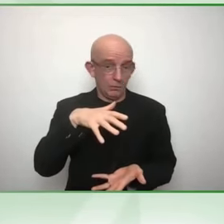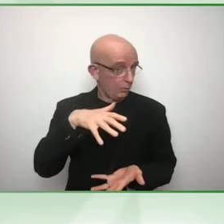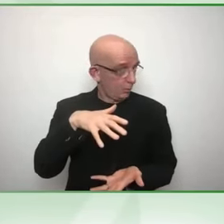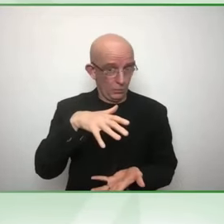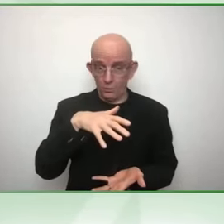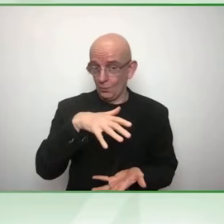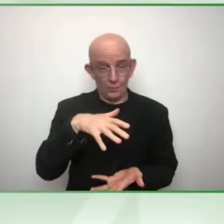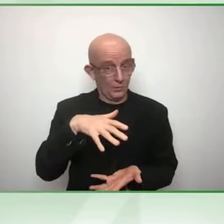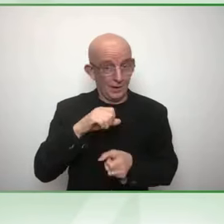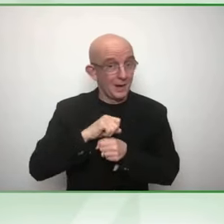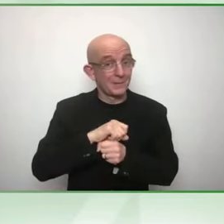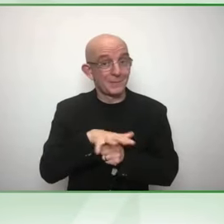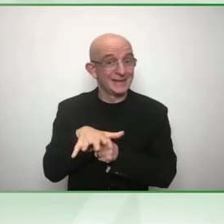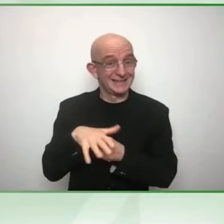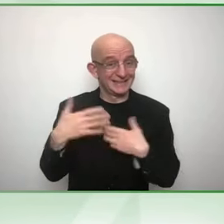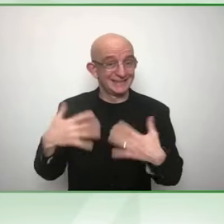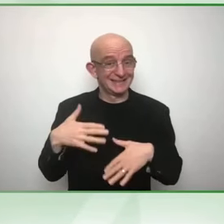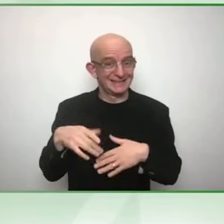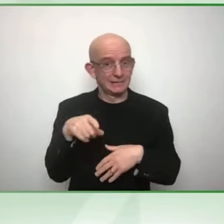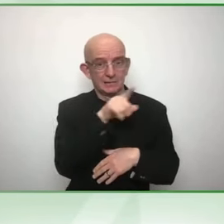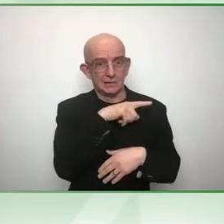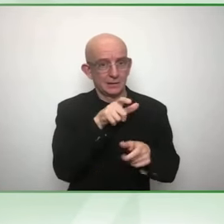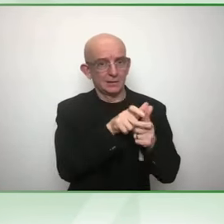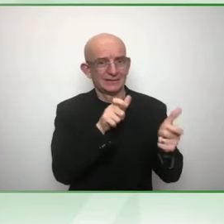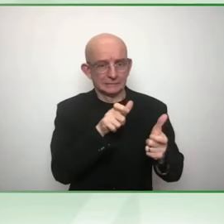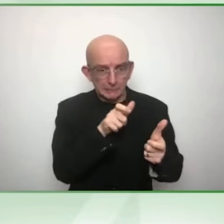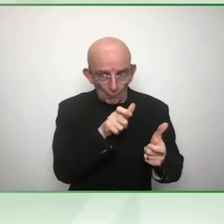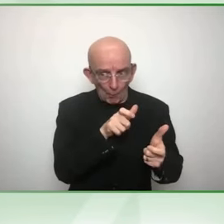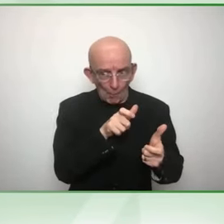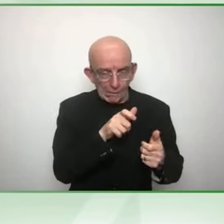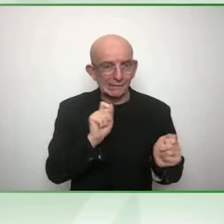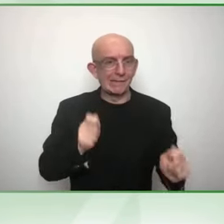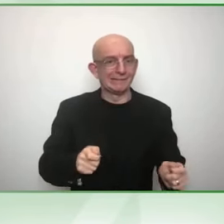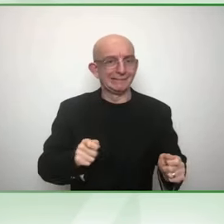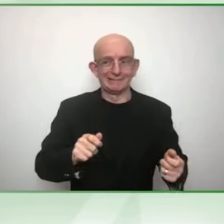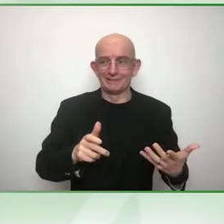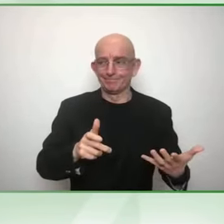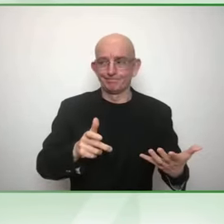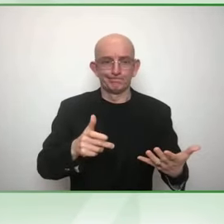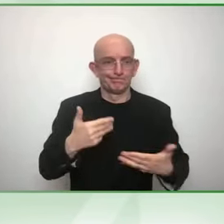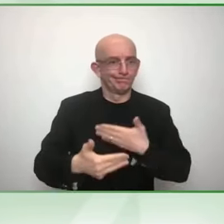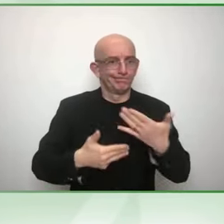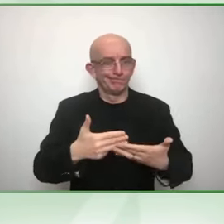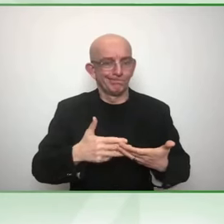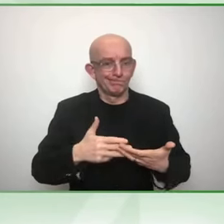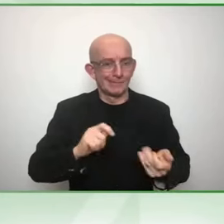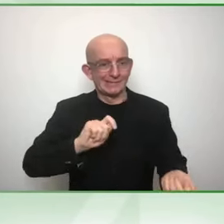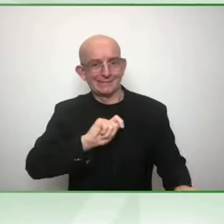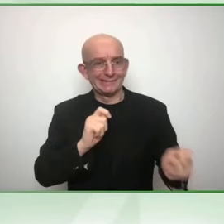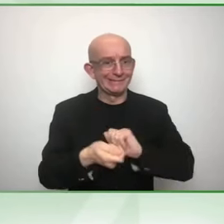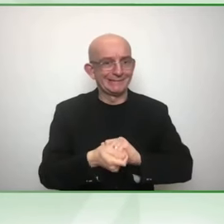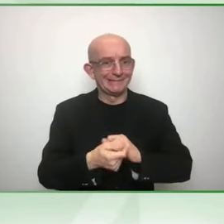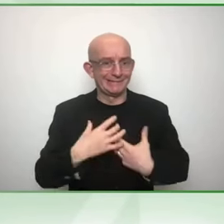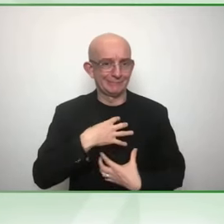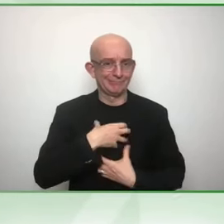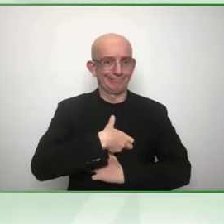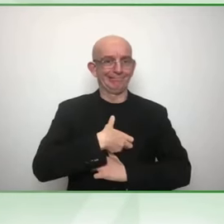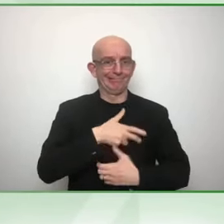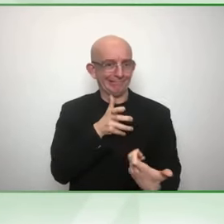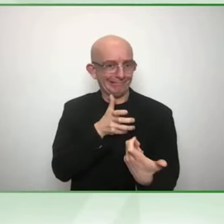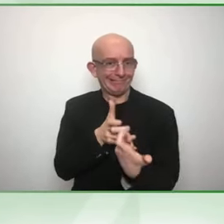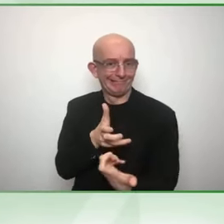disability to be part of being achieved the Sustainable Development Goals, it needs to be core and strategic in our business systems,